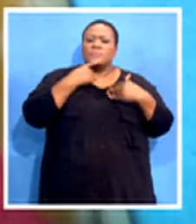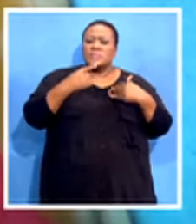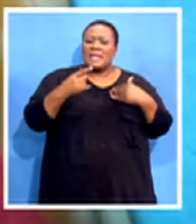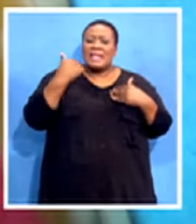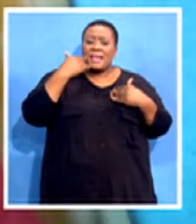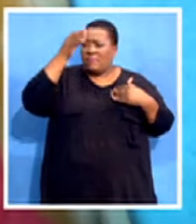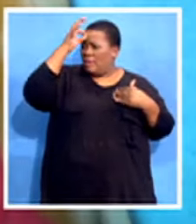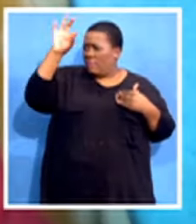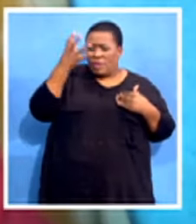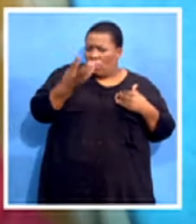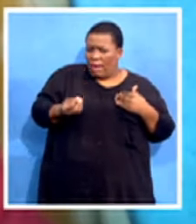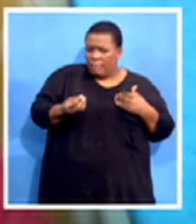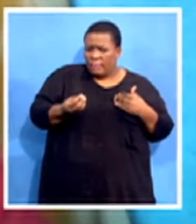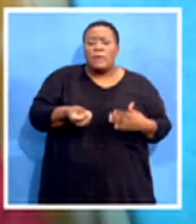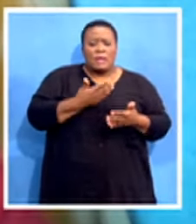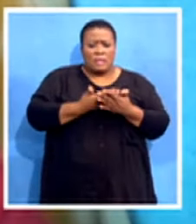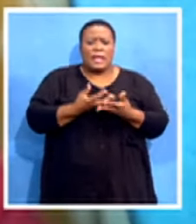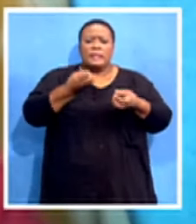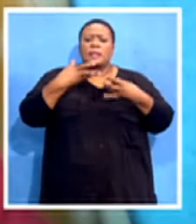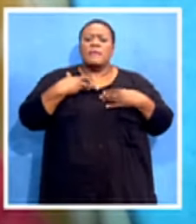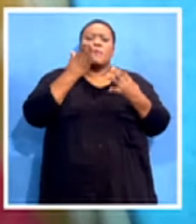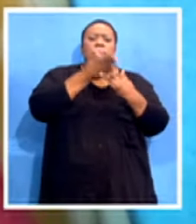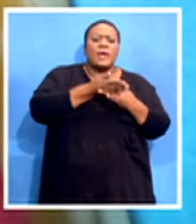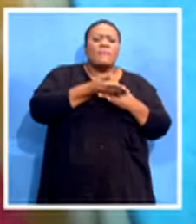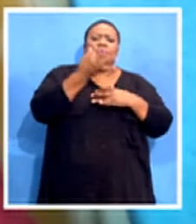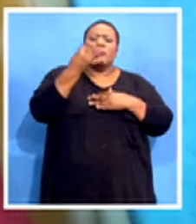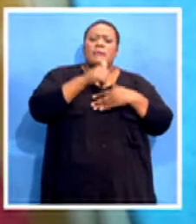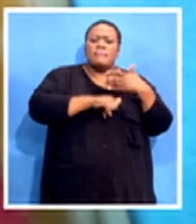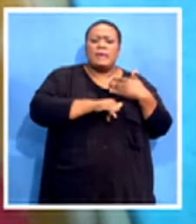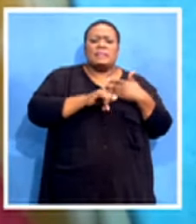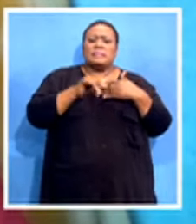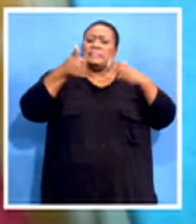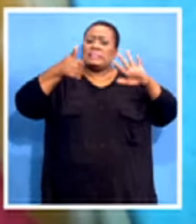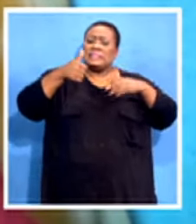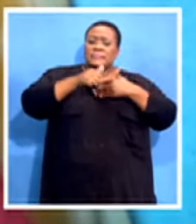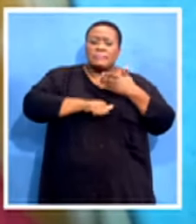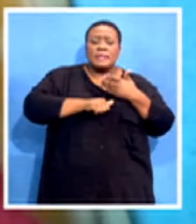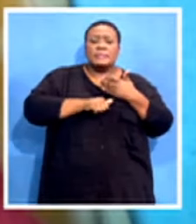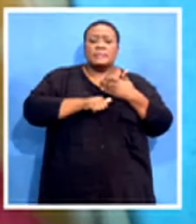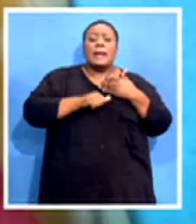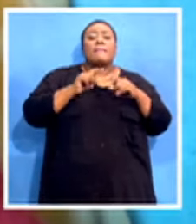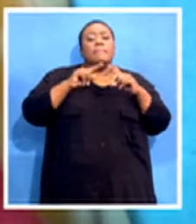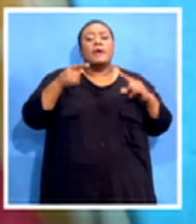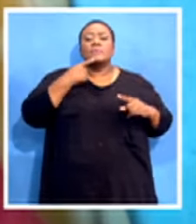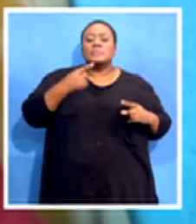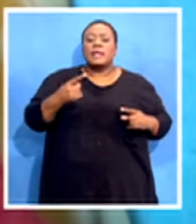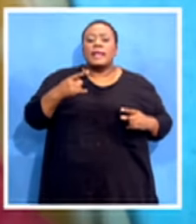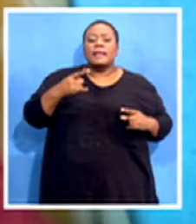must just give us a text break for three months or six months, it will be appreciated. But we're saying the president must stop talking